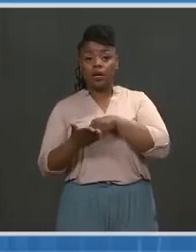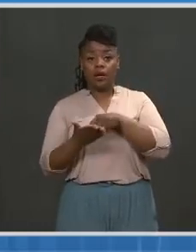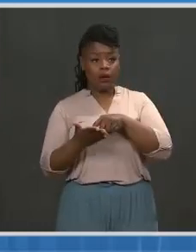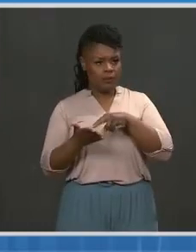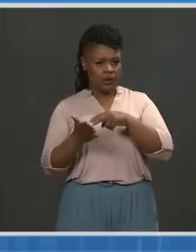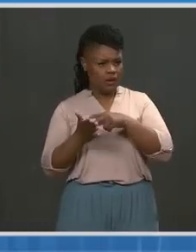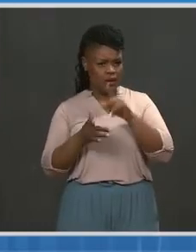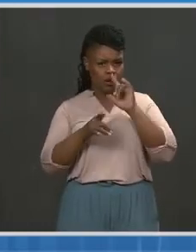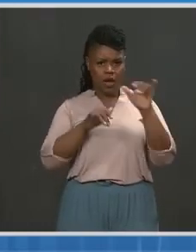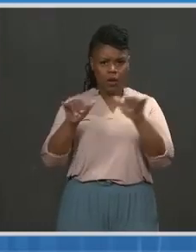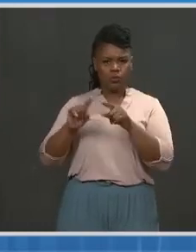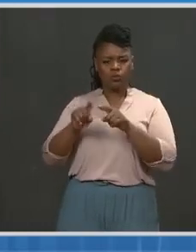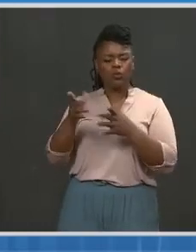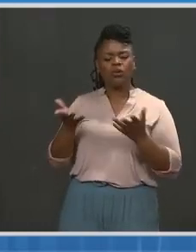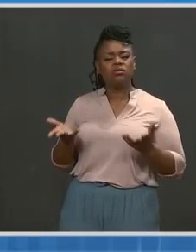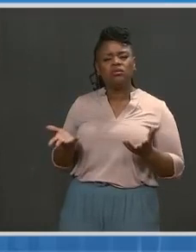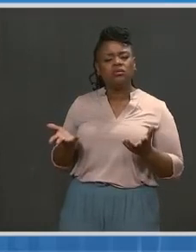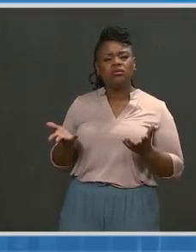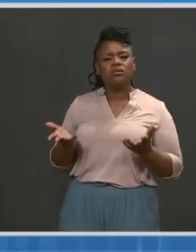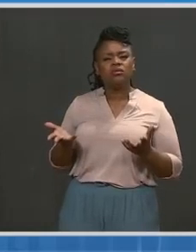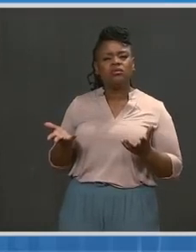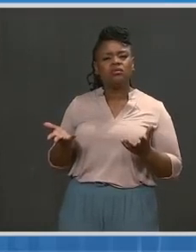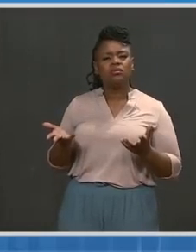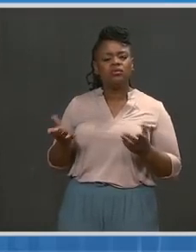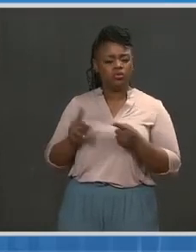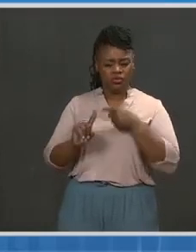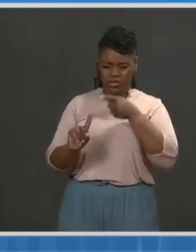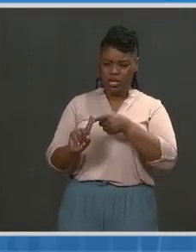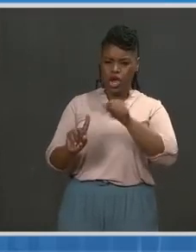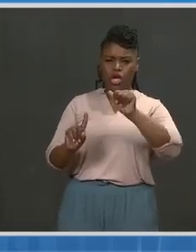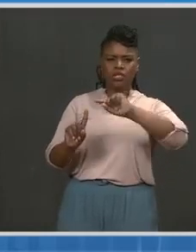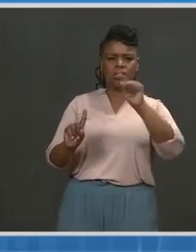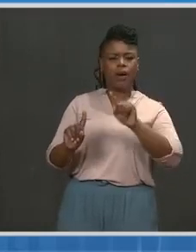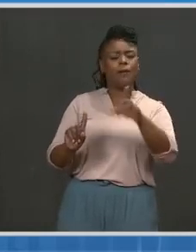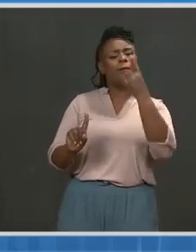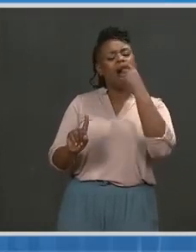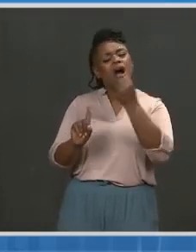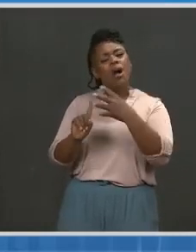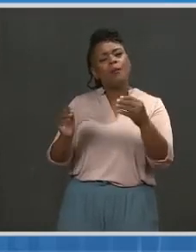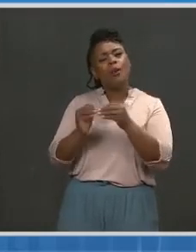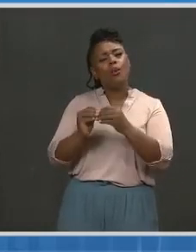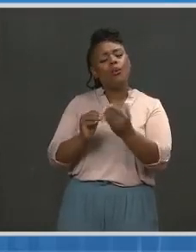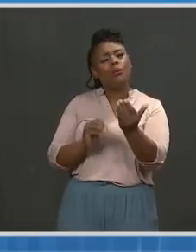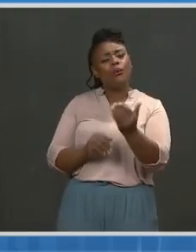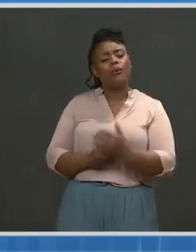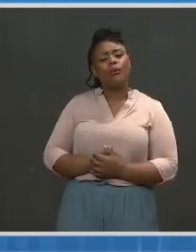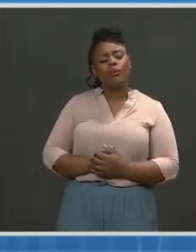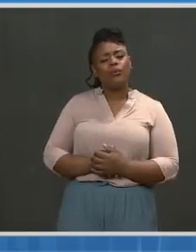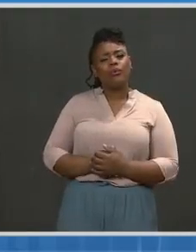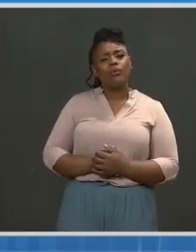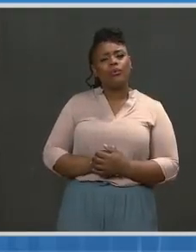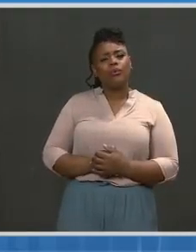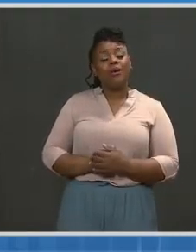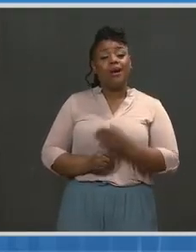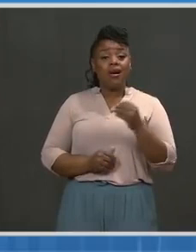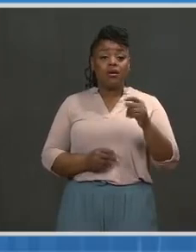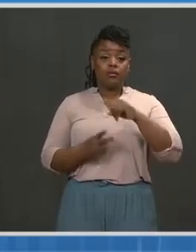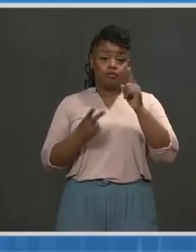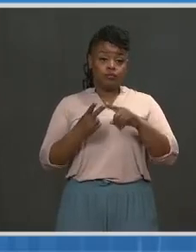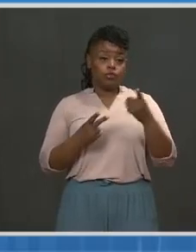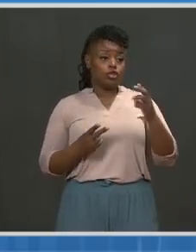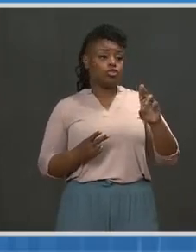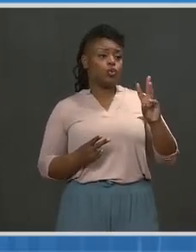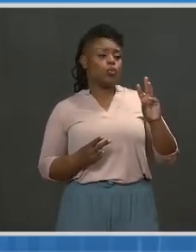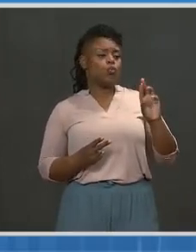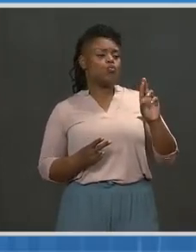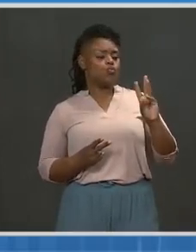not that different from the 79 percent that AstraZeneca actually released. If you could just provide any more clarity on that, it would be extremely helpful. And